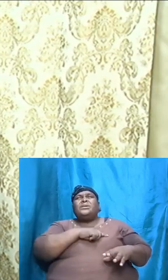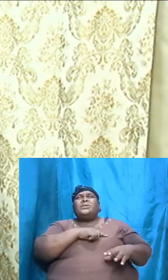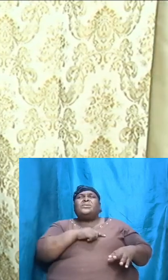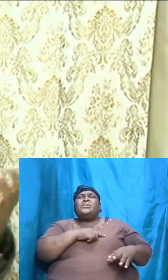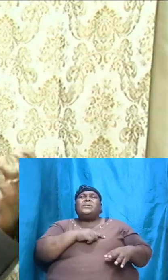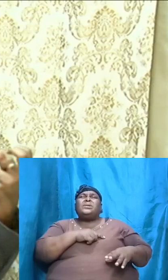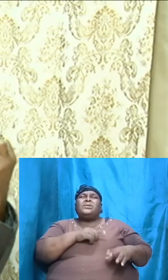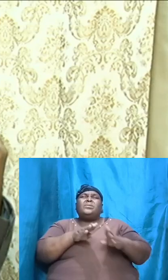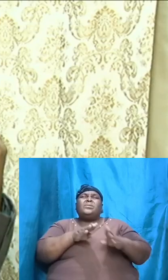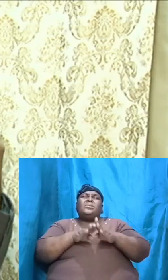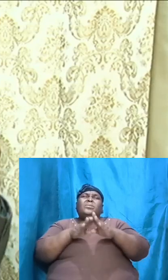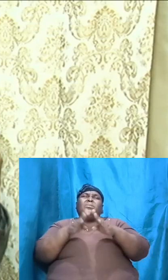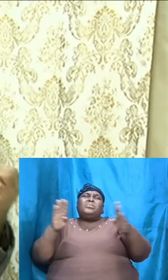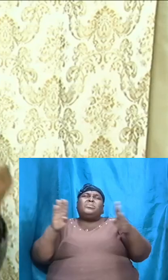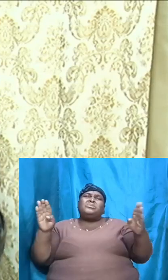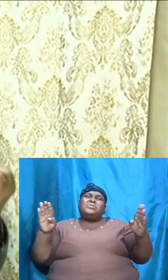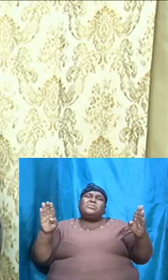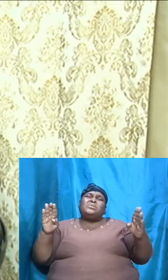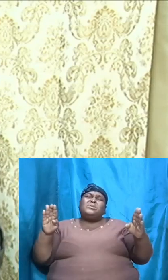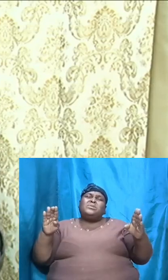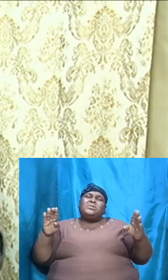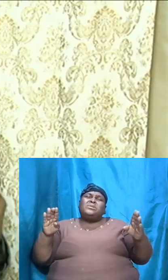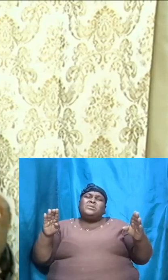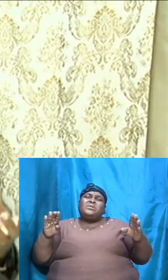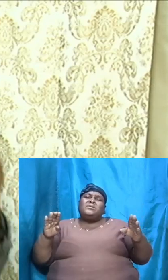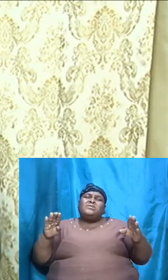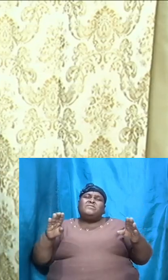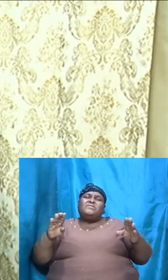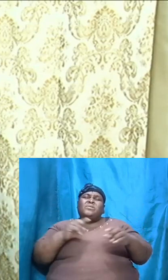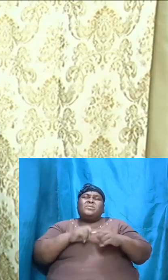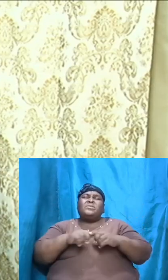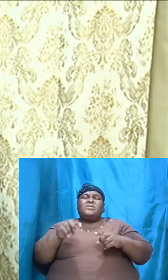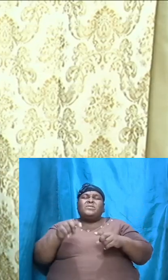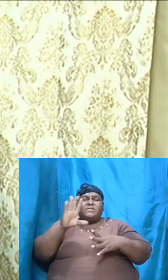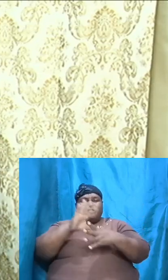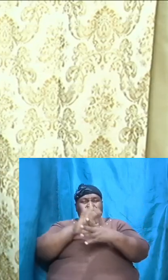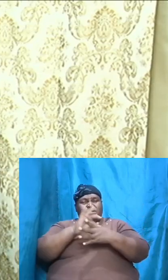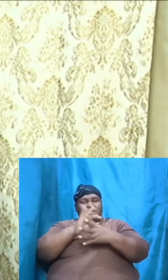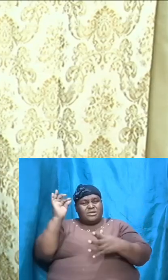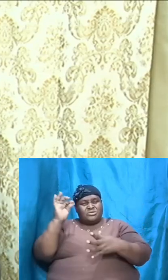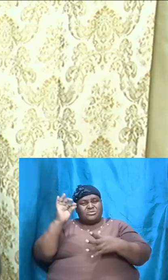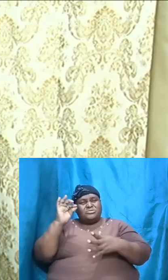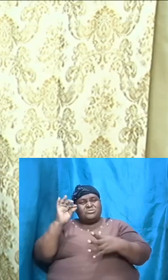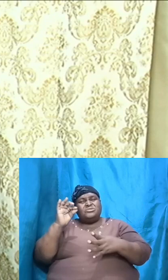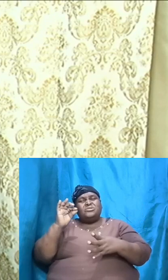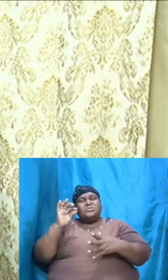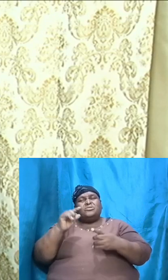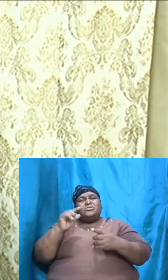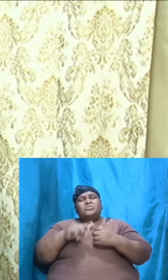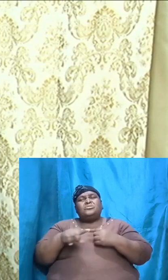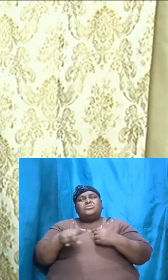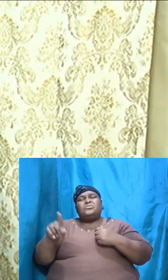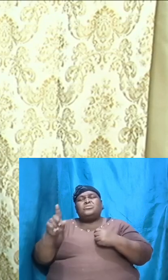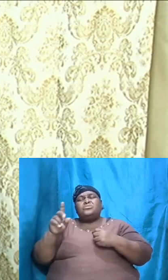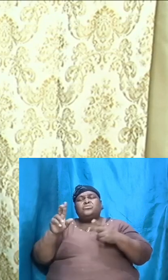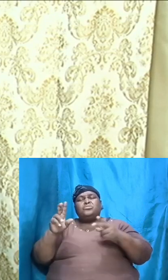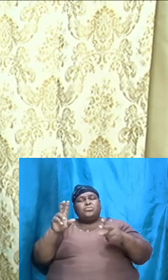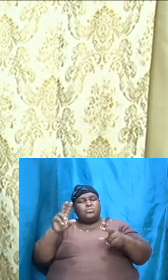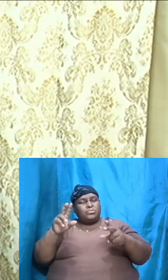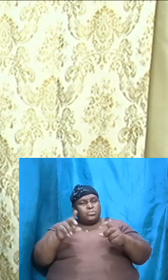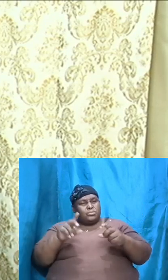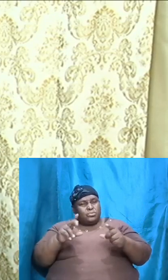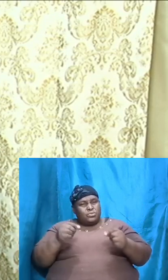a door for the base part of our being which is our flesh and it will always tend to